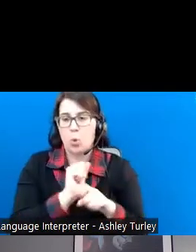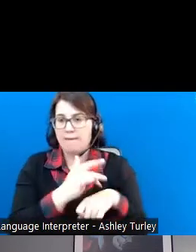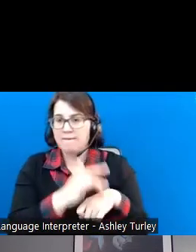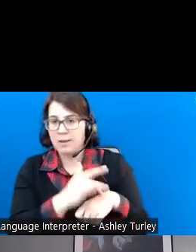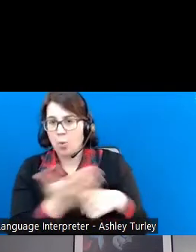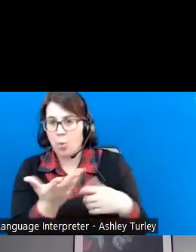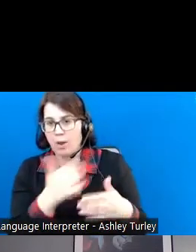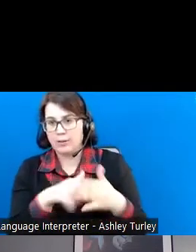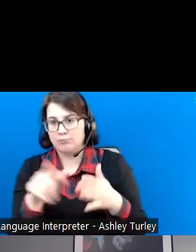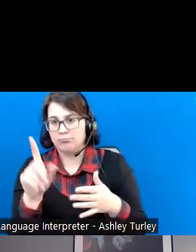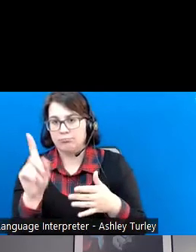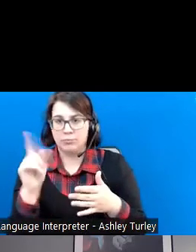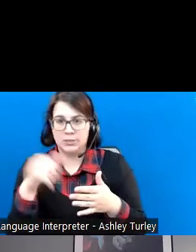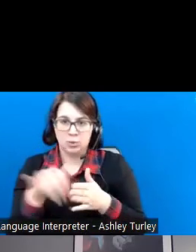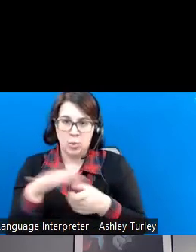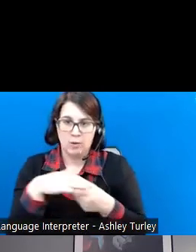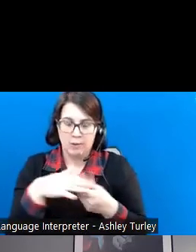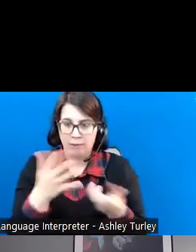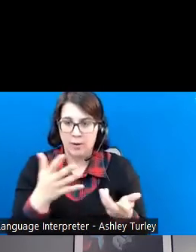community.